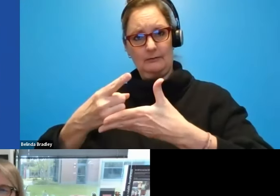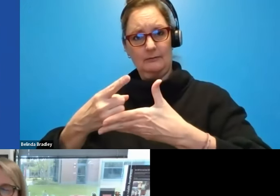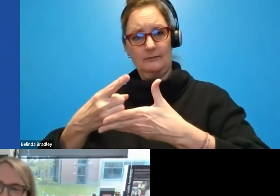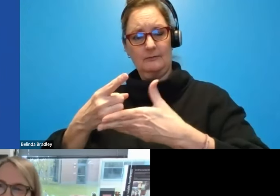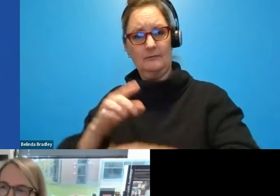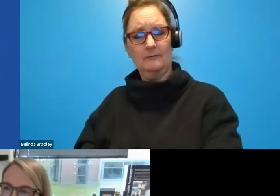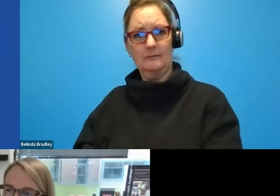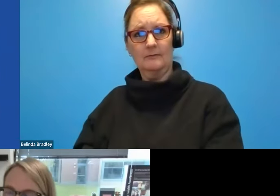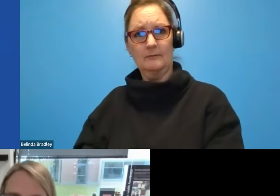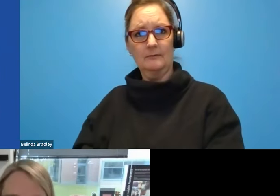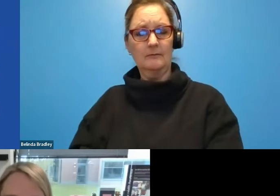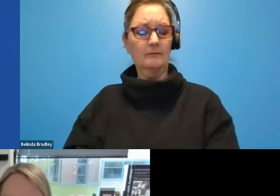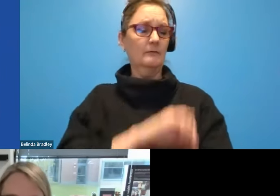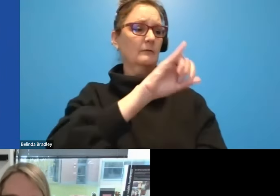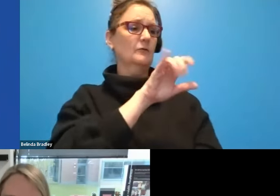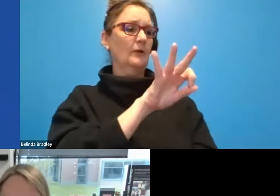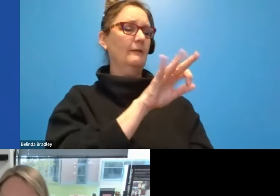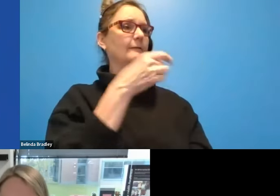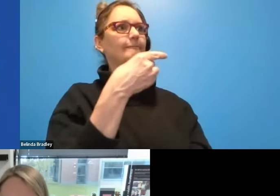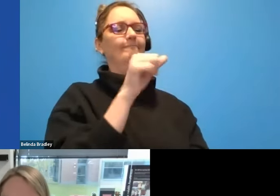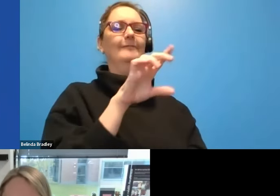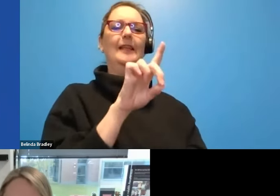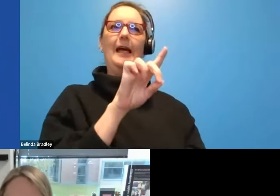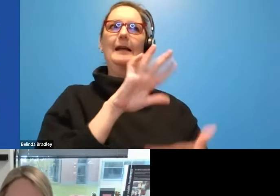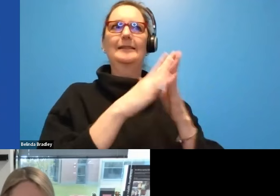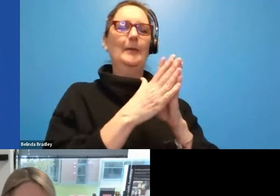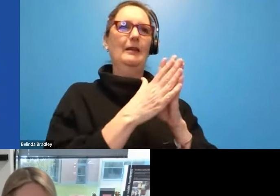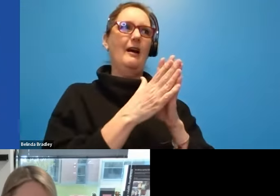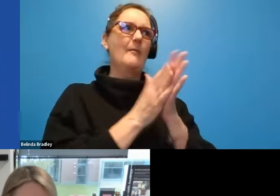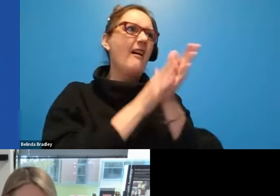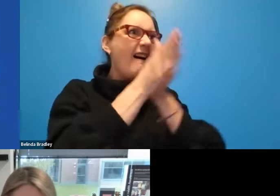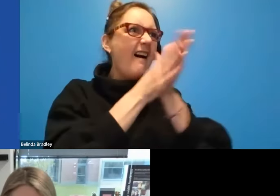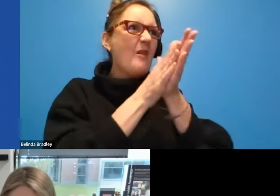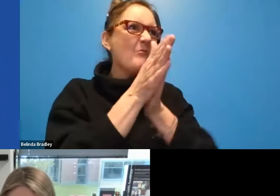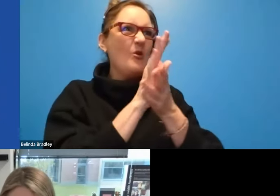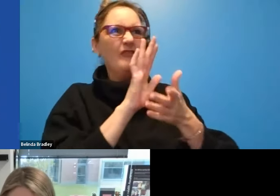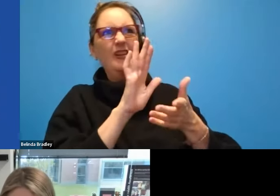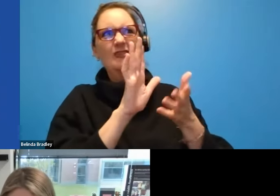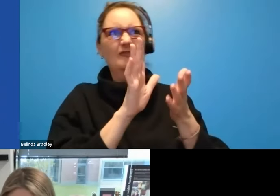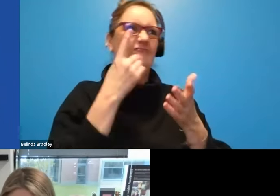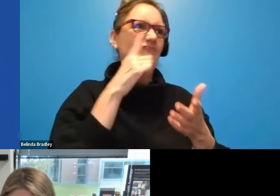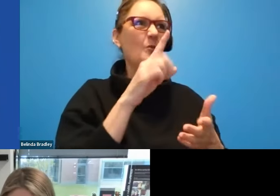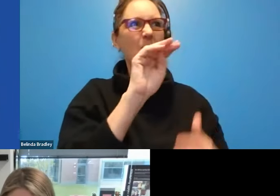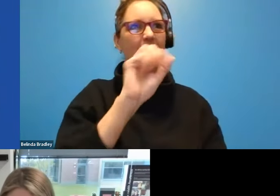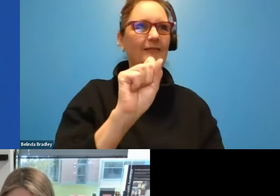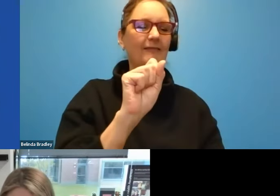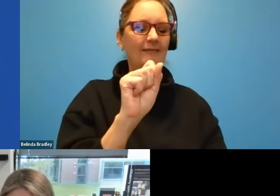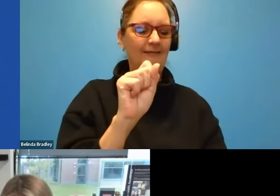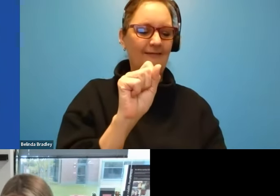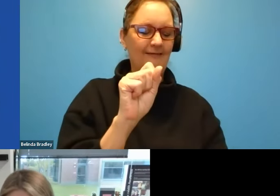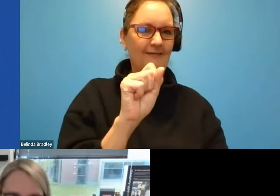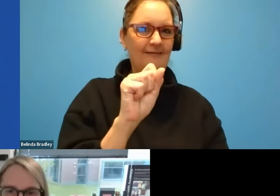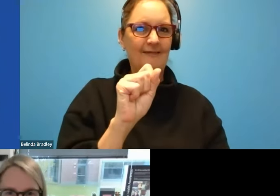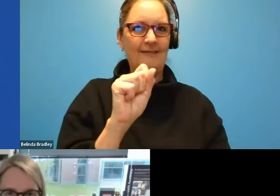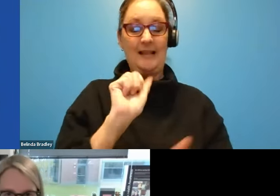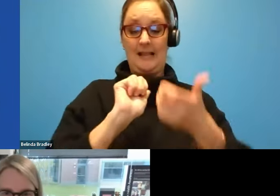I will say that GAD has become this coalescing force at Microsoft. know, we have, um, you know, the